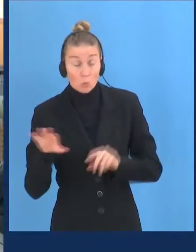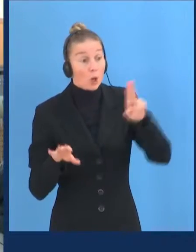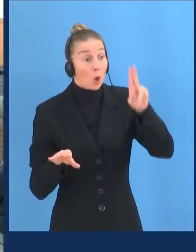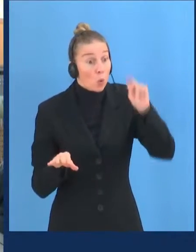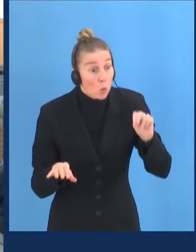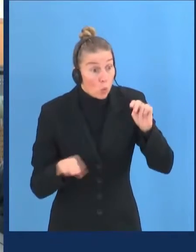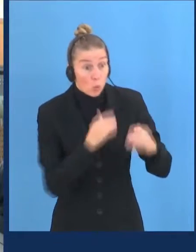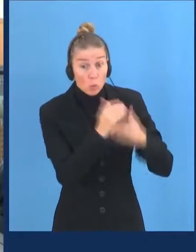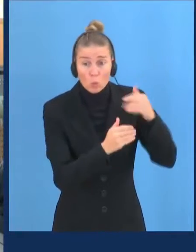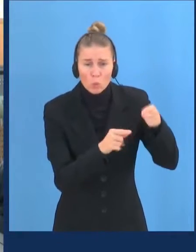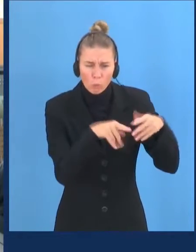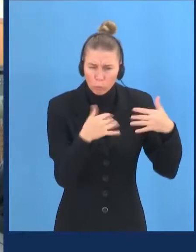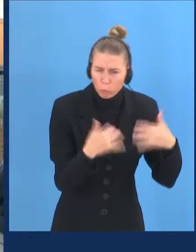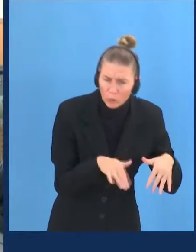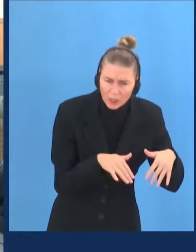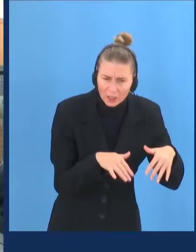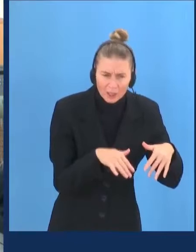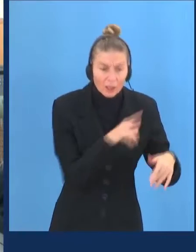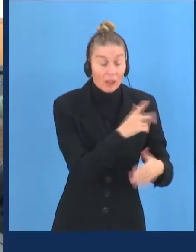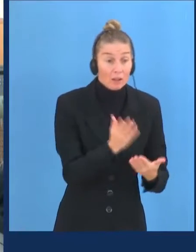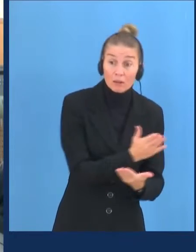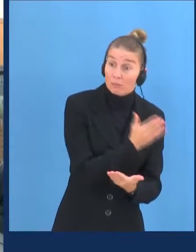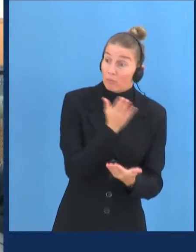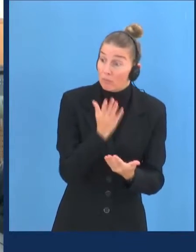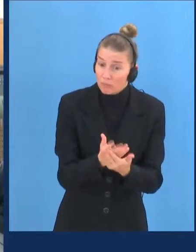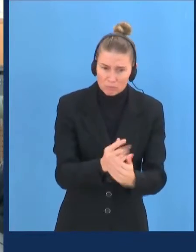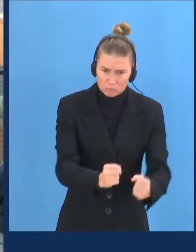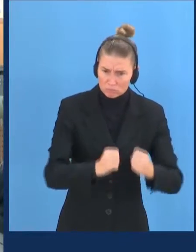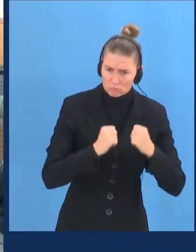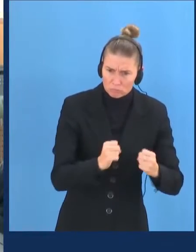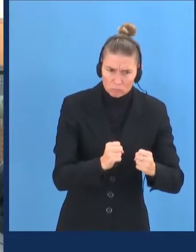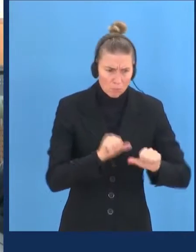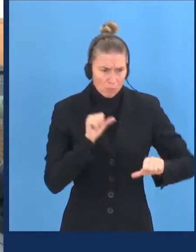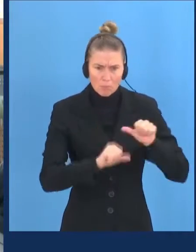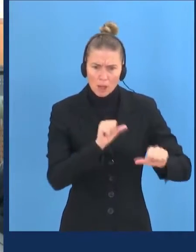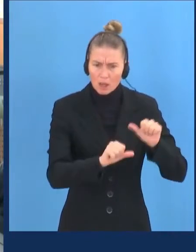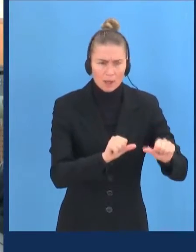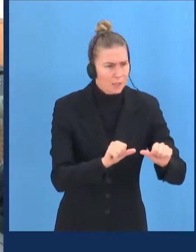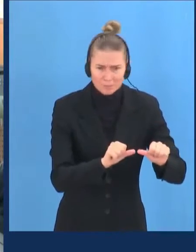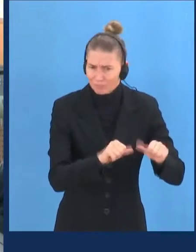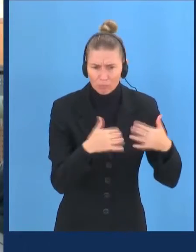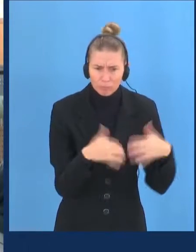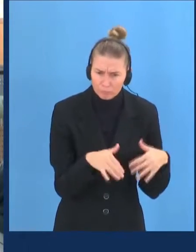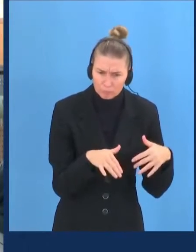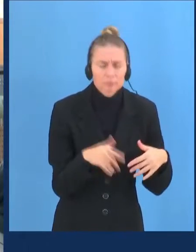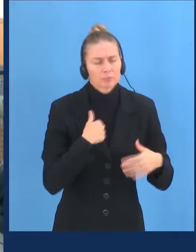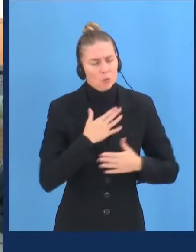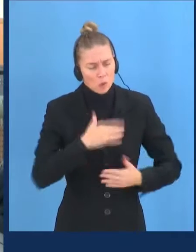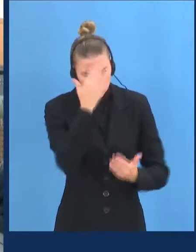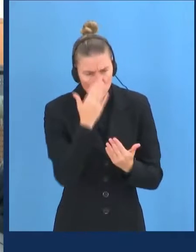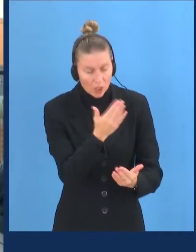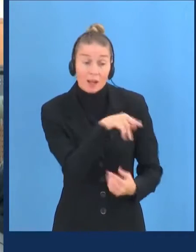provisions are much weaker and often lack real enforcement mechanisms. I want to recognize the submission of the